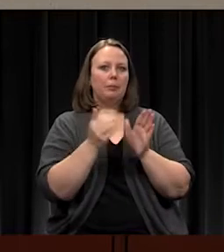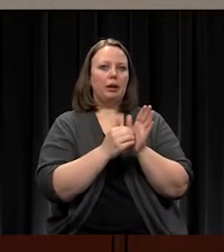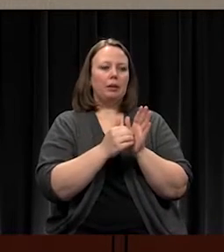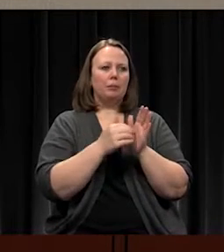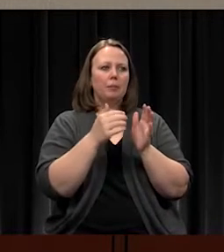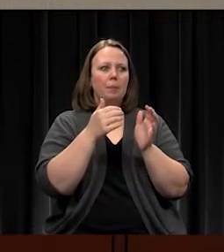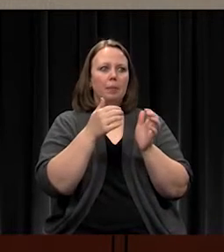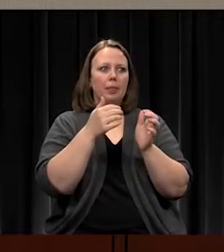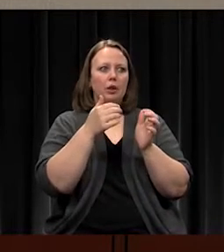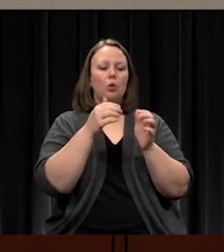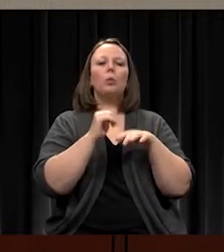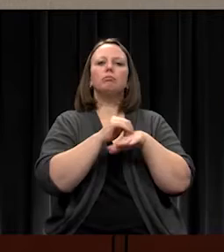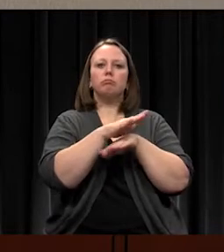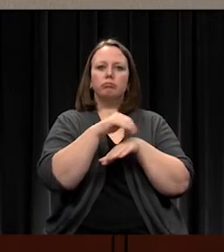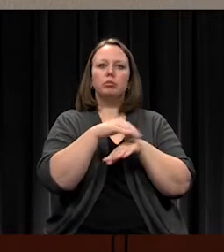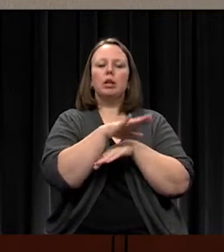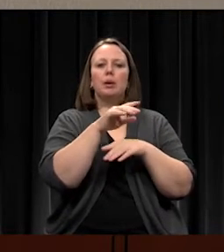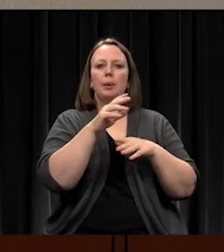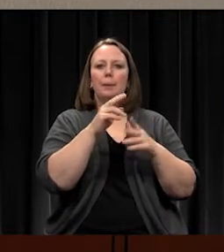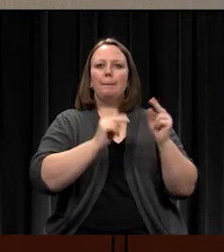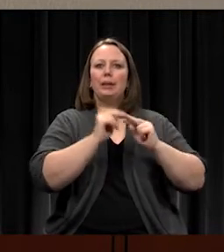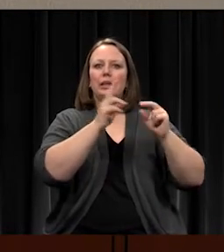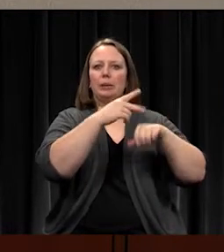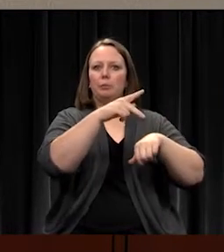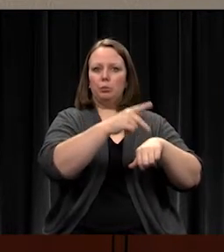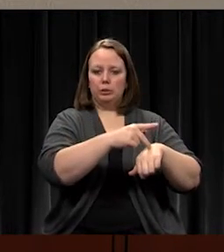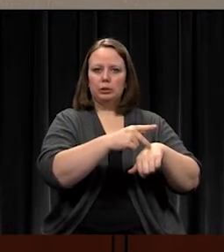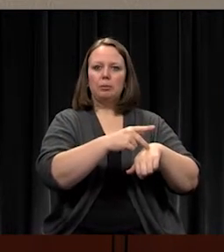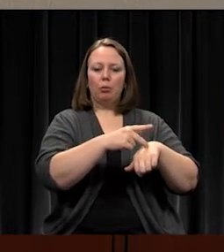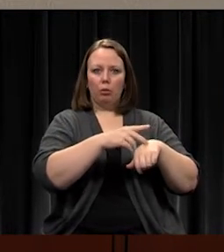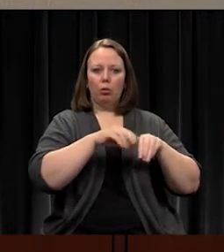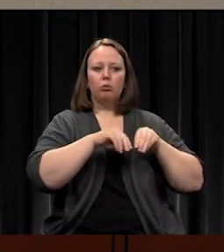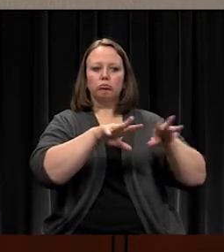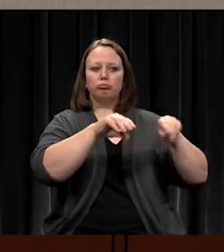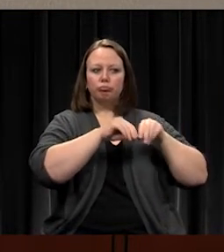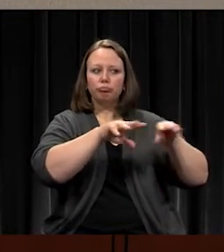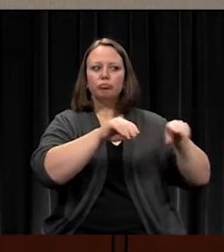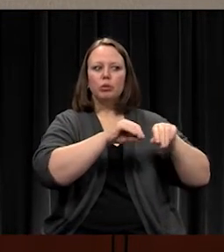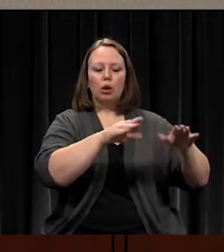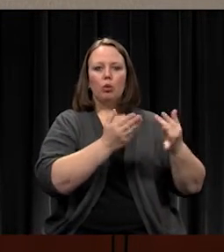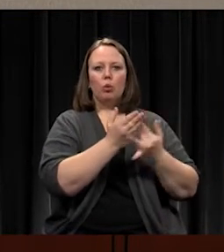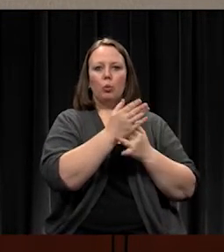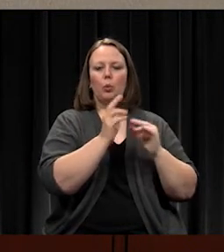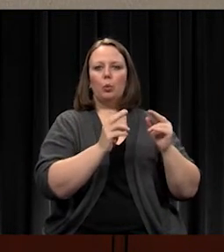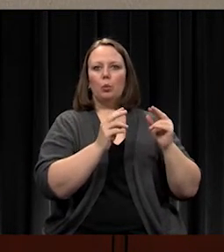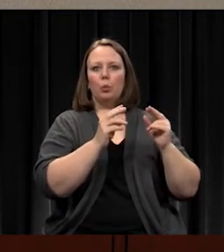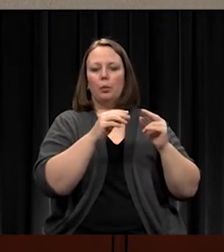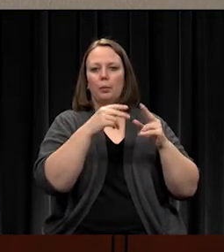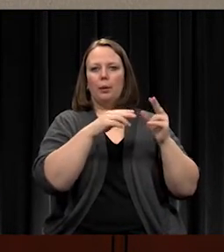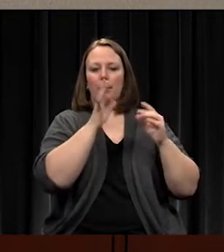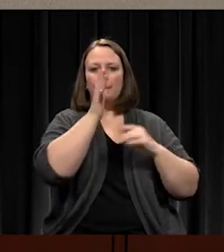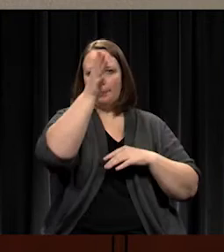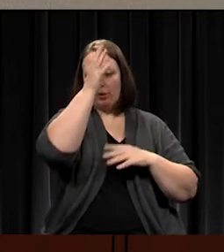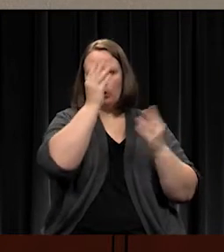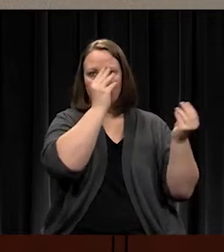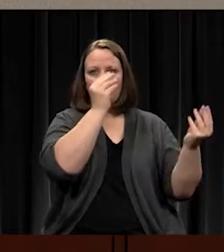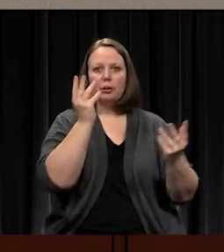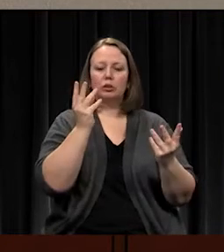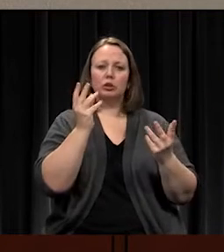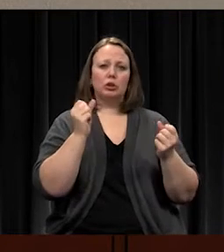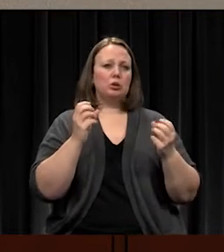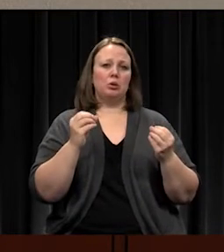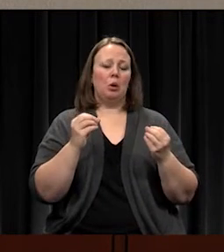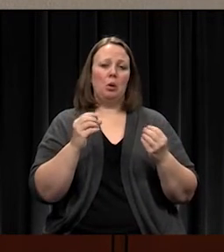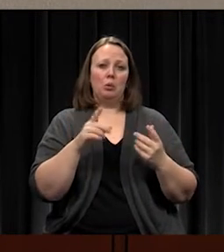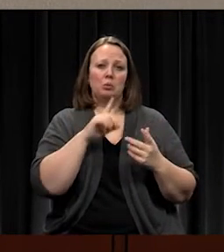building principal has pushed them out through parent information. So we've been very transparent. We've pushed that way before the Boundary Review Committee finished so